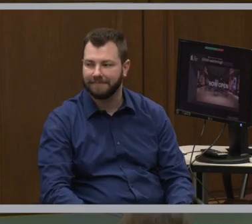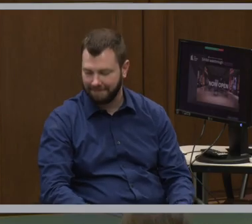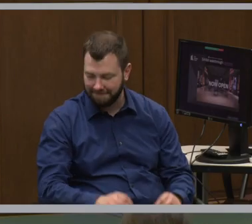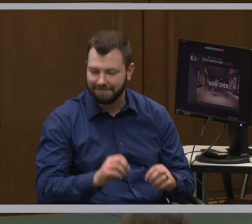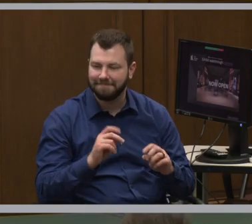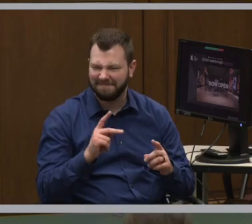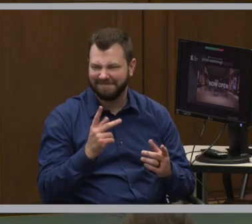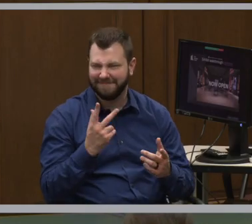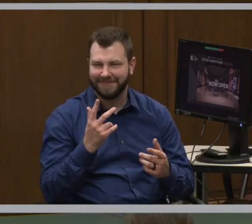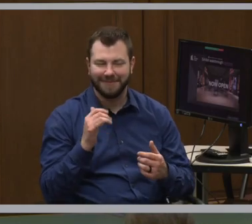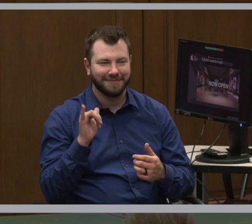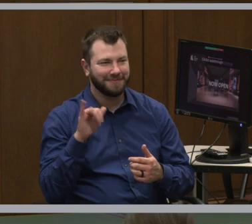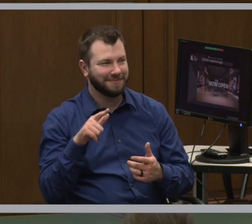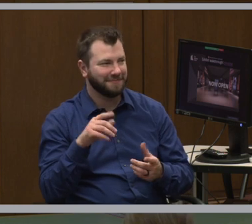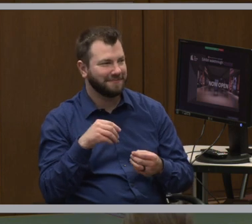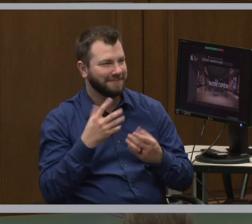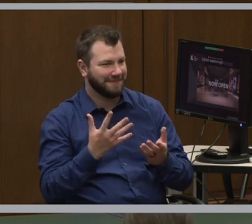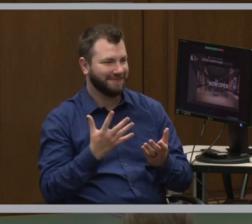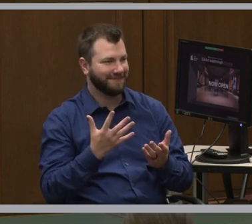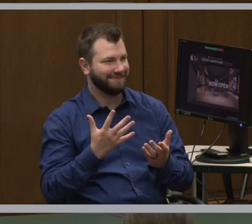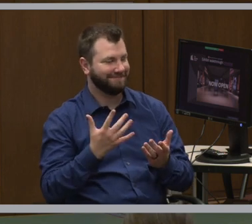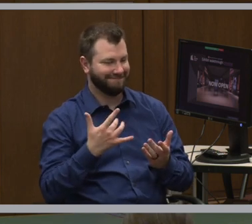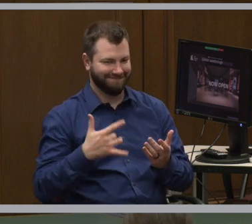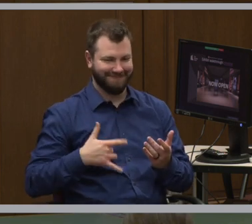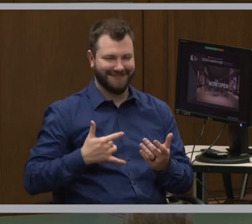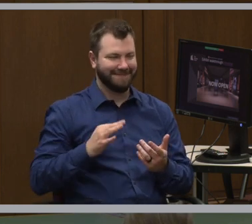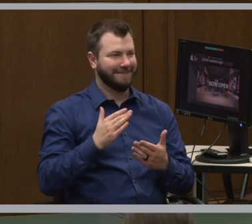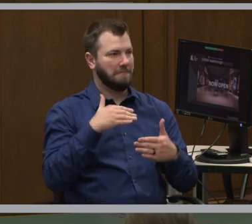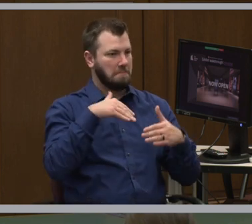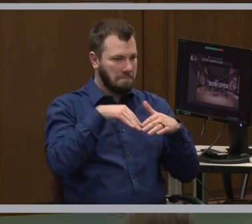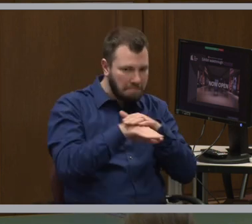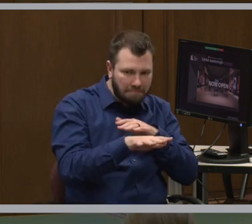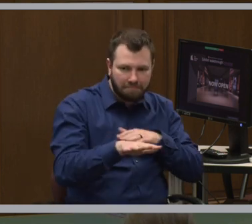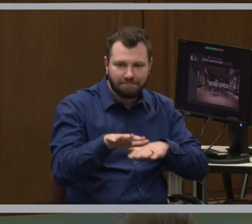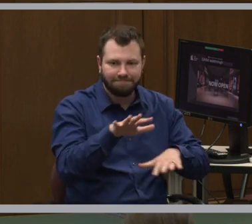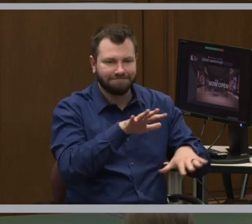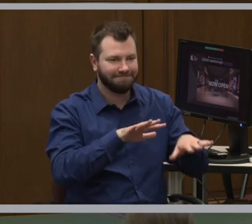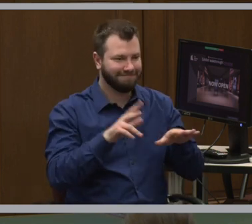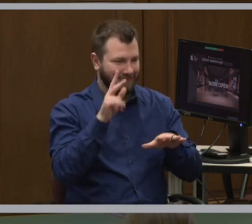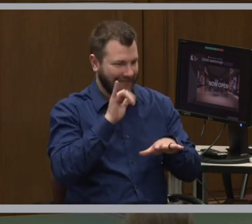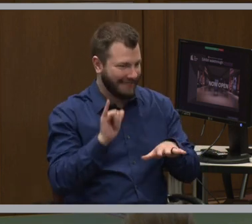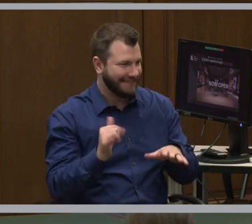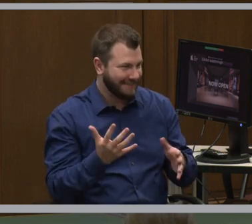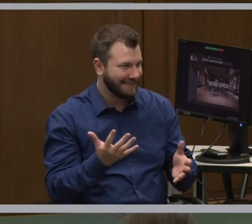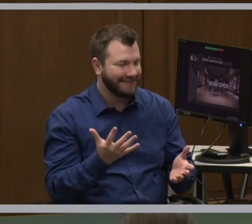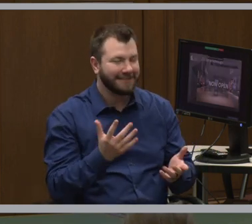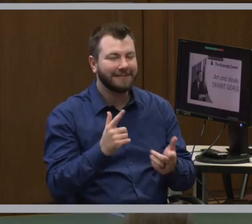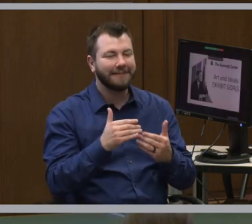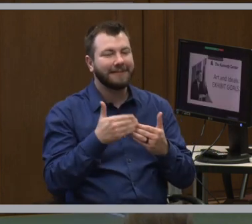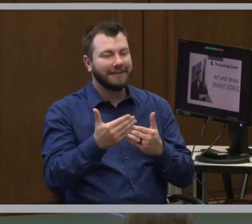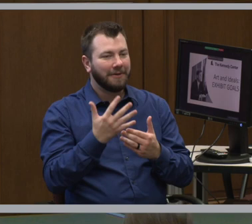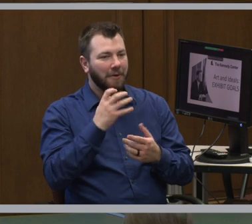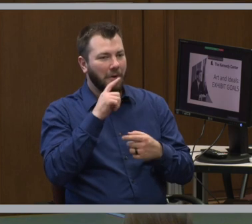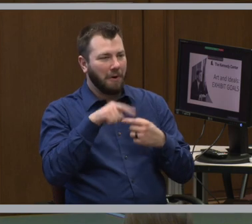All right, so that gives you a little bit of a feel of what you walk into, but next I want to talk a little bit about the thought process